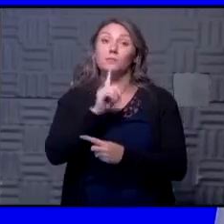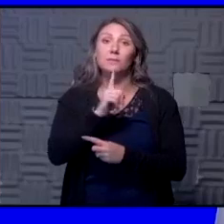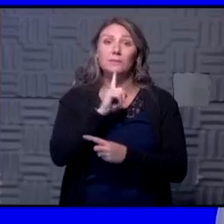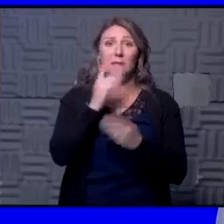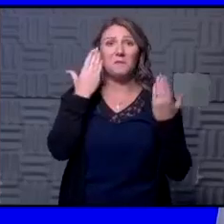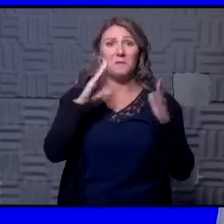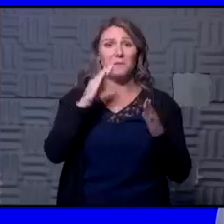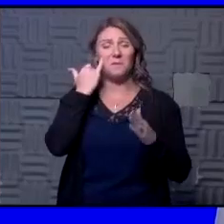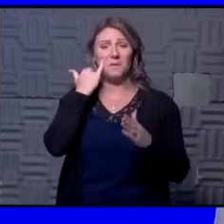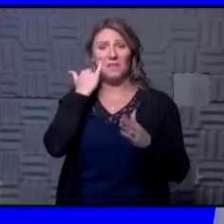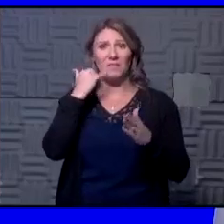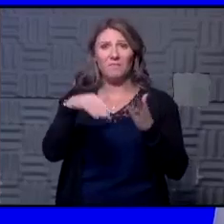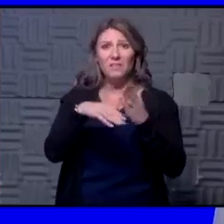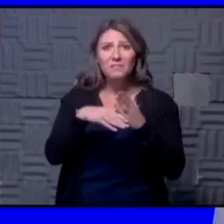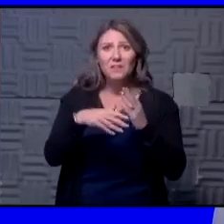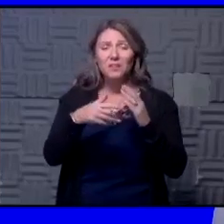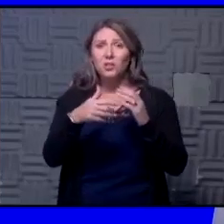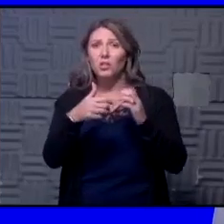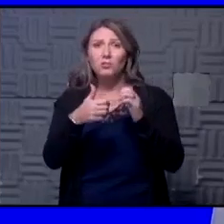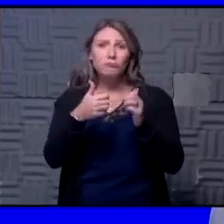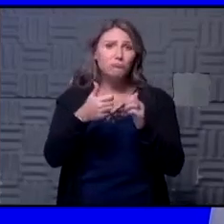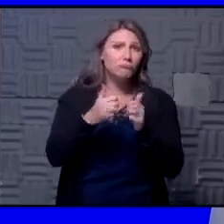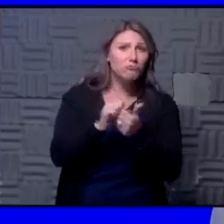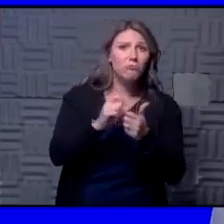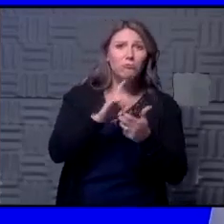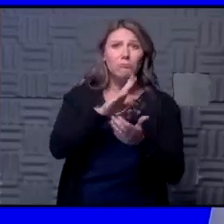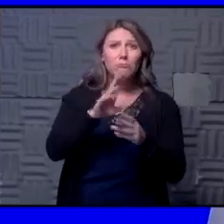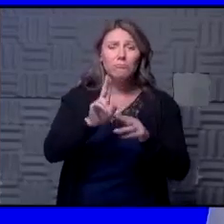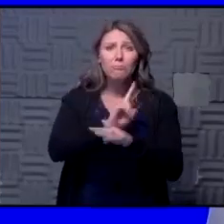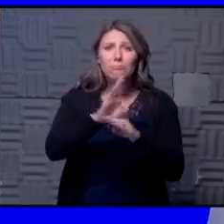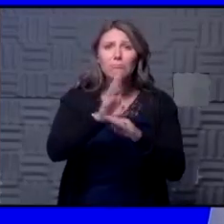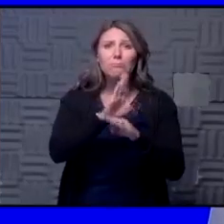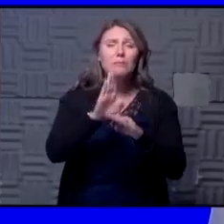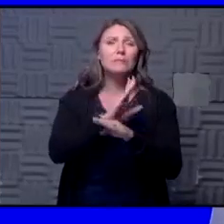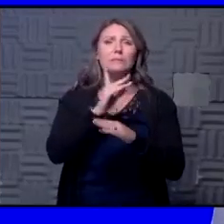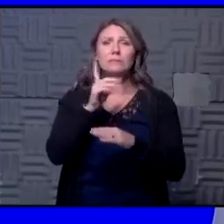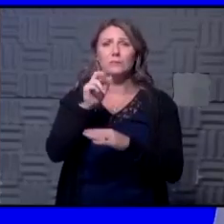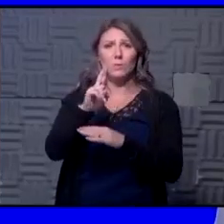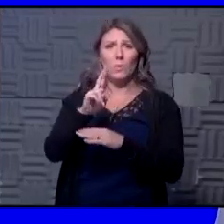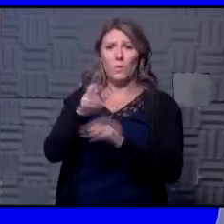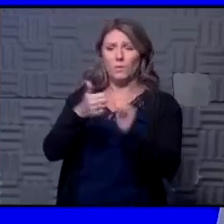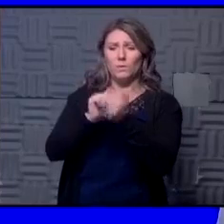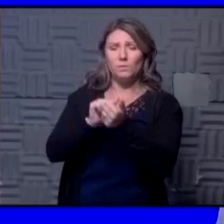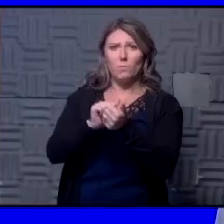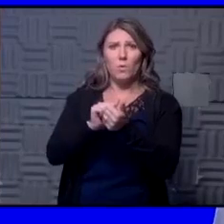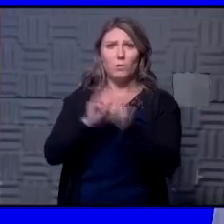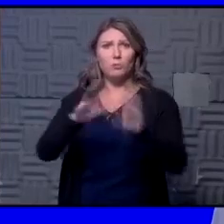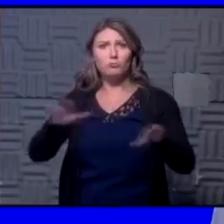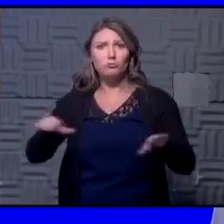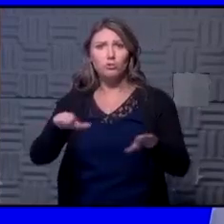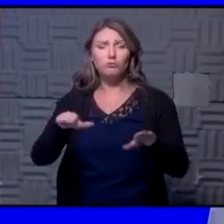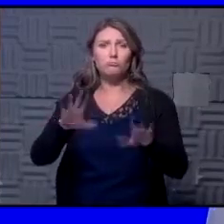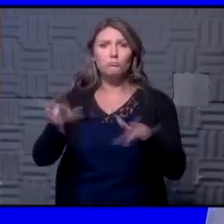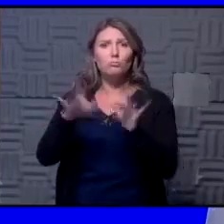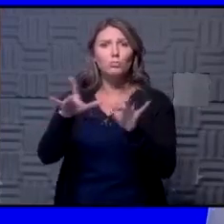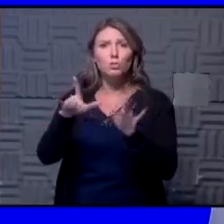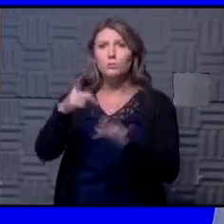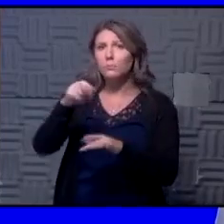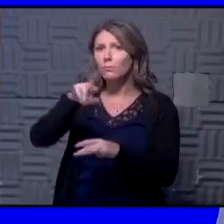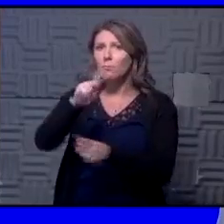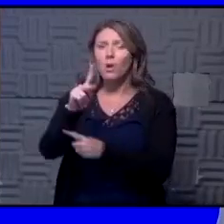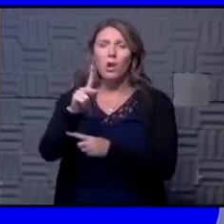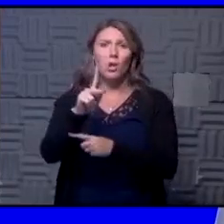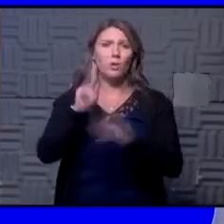soccer complex if they're talking about the way in that fields or if they're talking about sporting you know uh children's mercy park um versus the